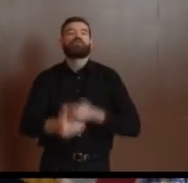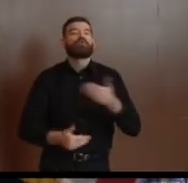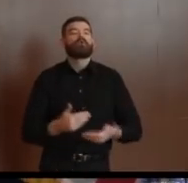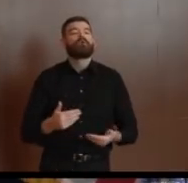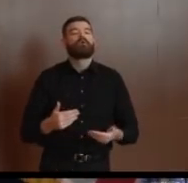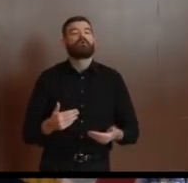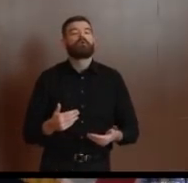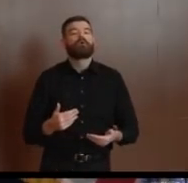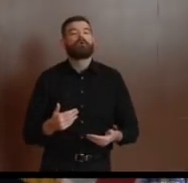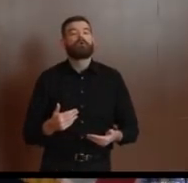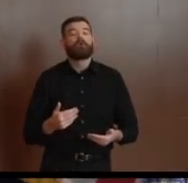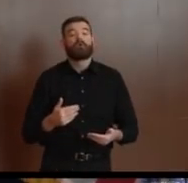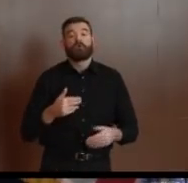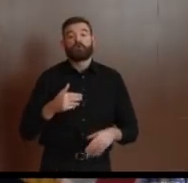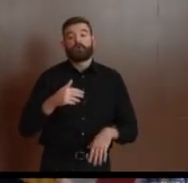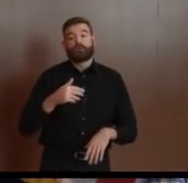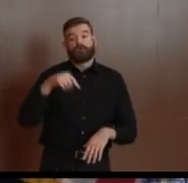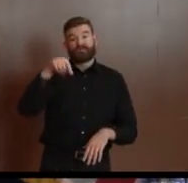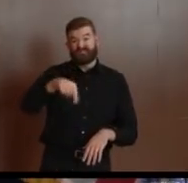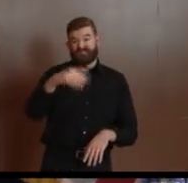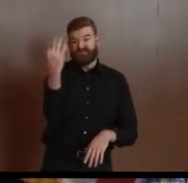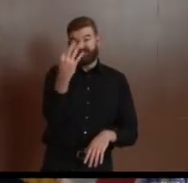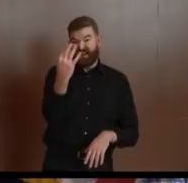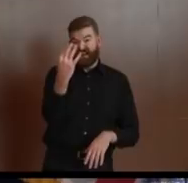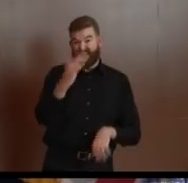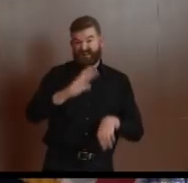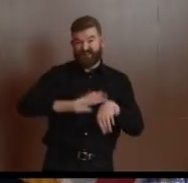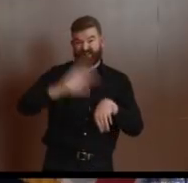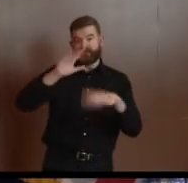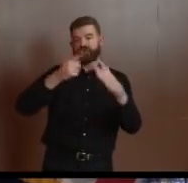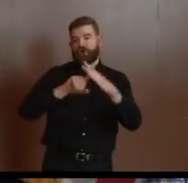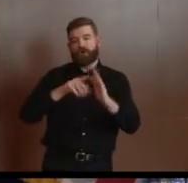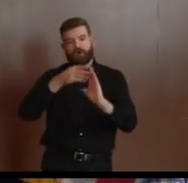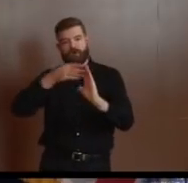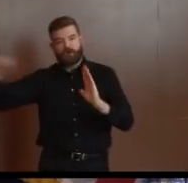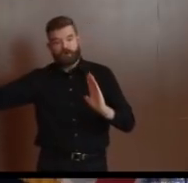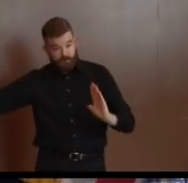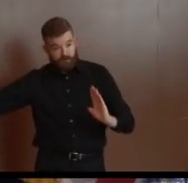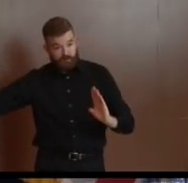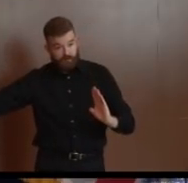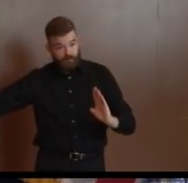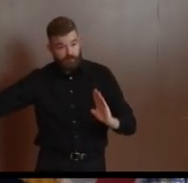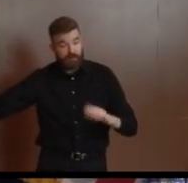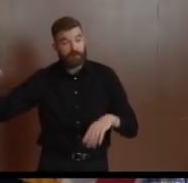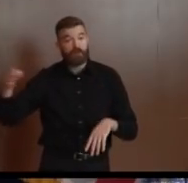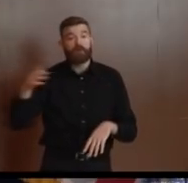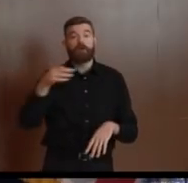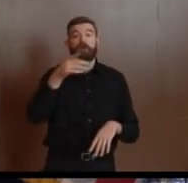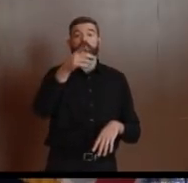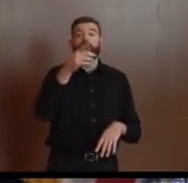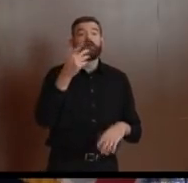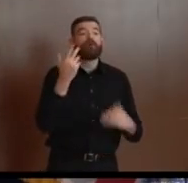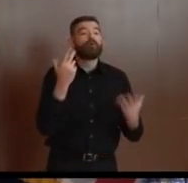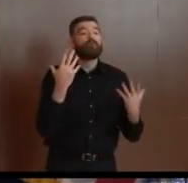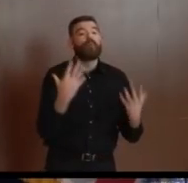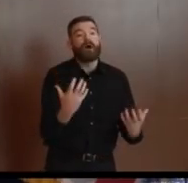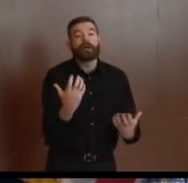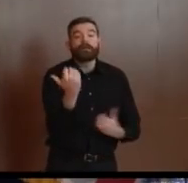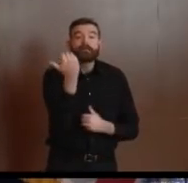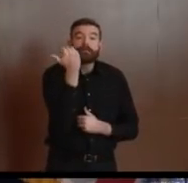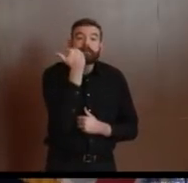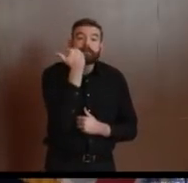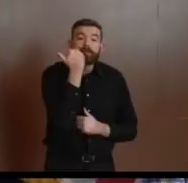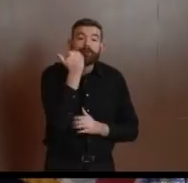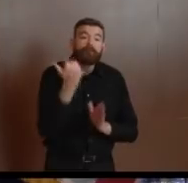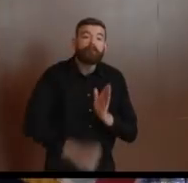No operation that can be safely delayed as determined by a patient's doctor or dentist will be performed after this